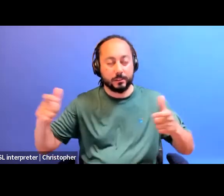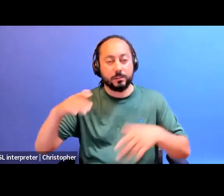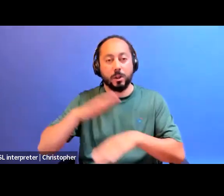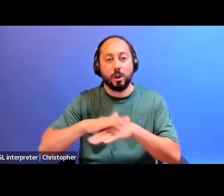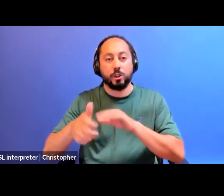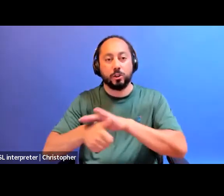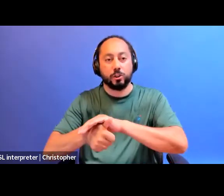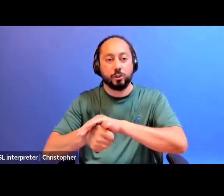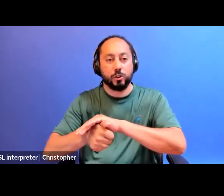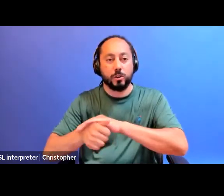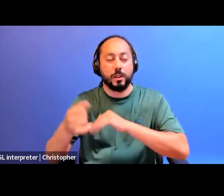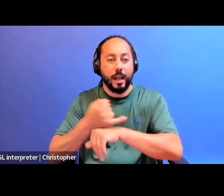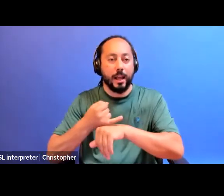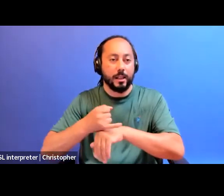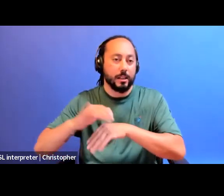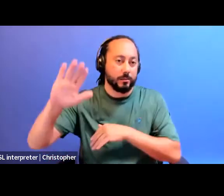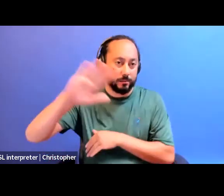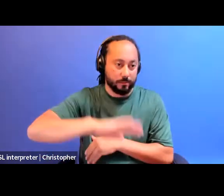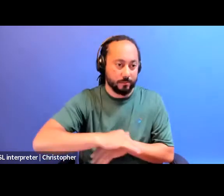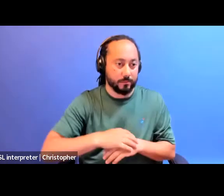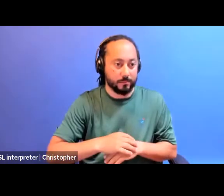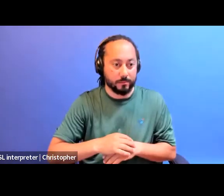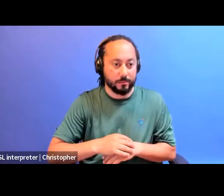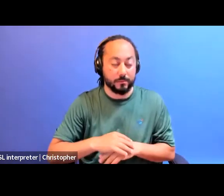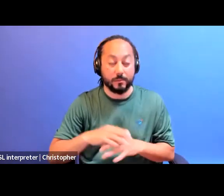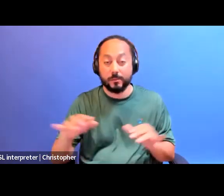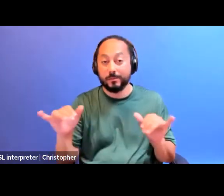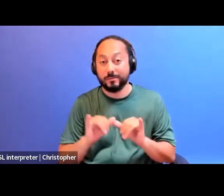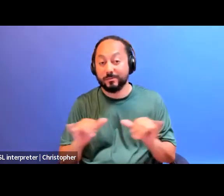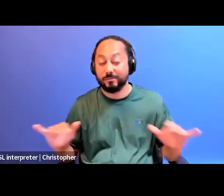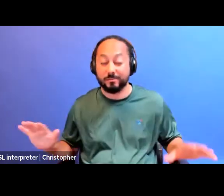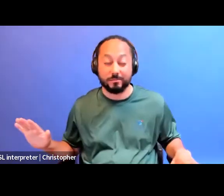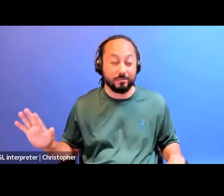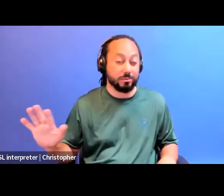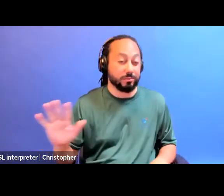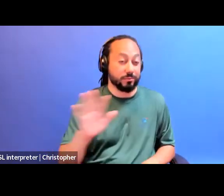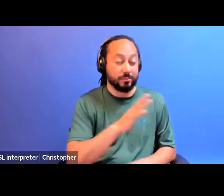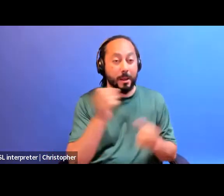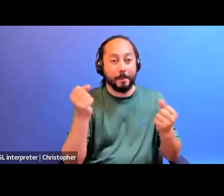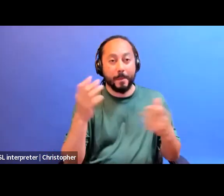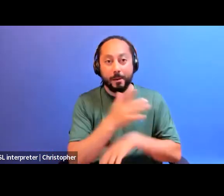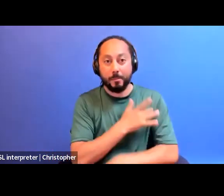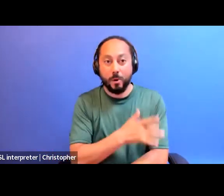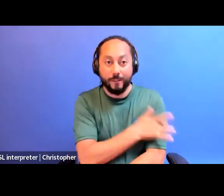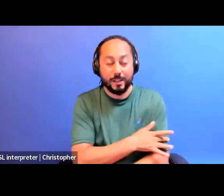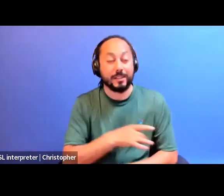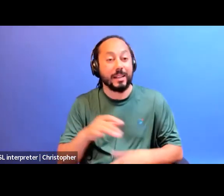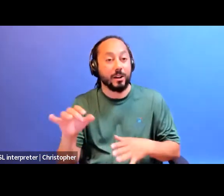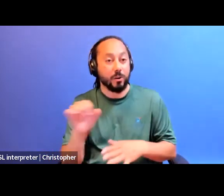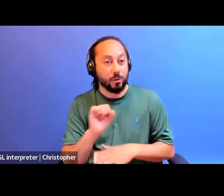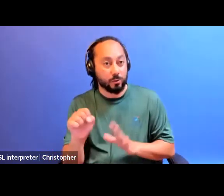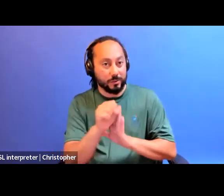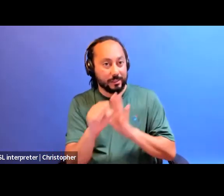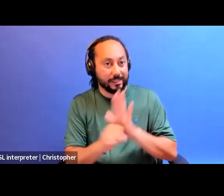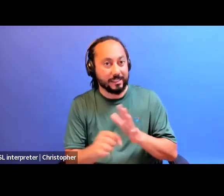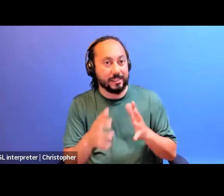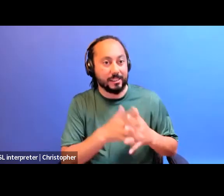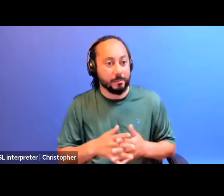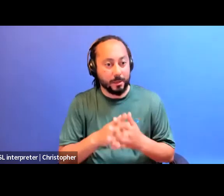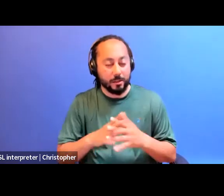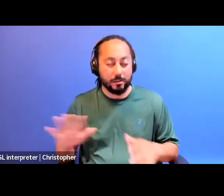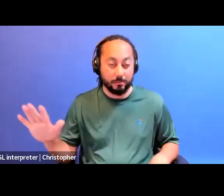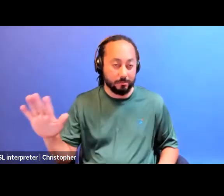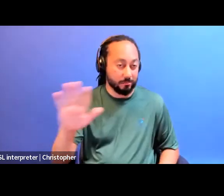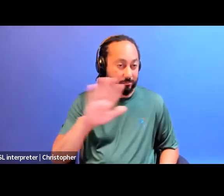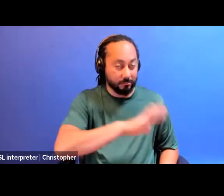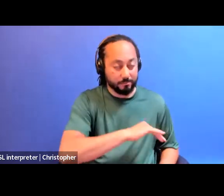and it spans through many provinces and many states. And yeah, we,